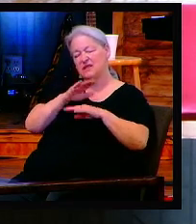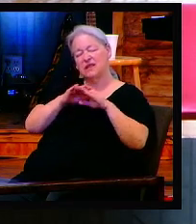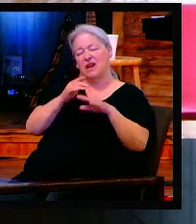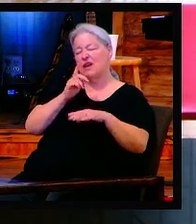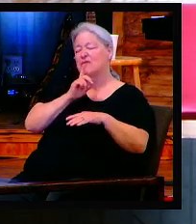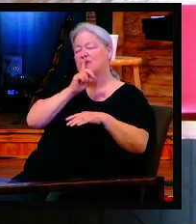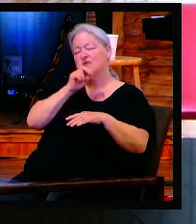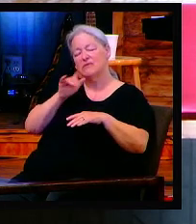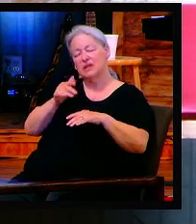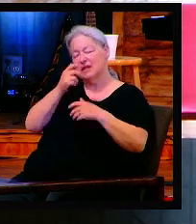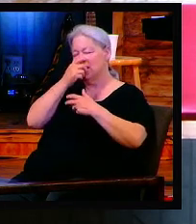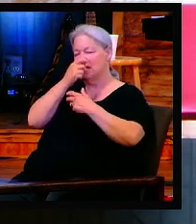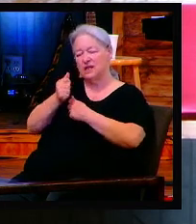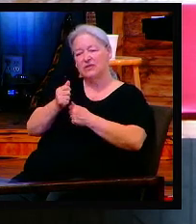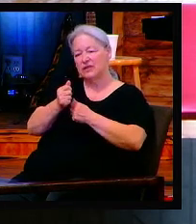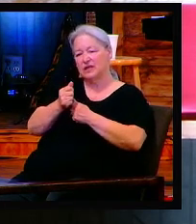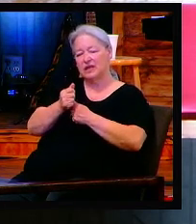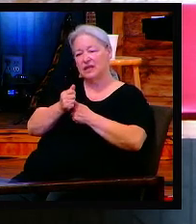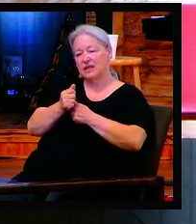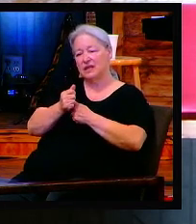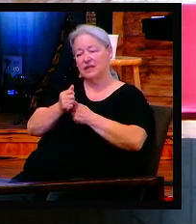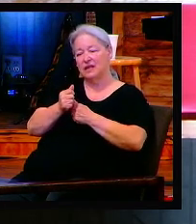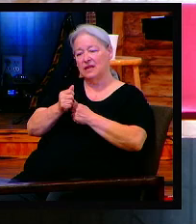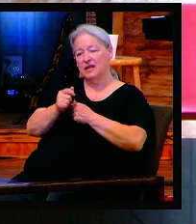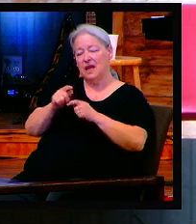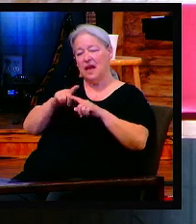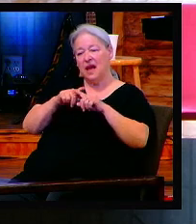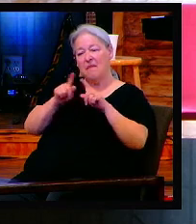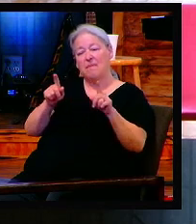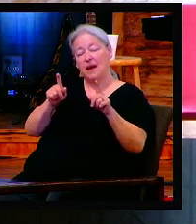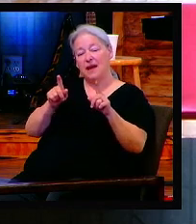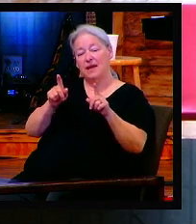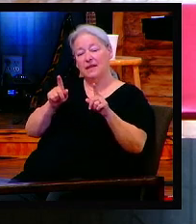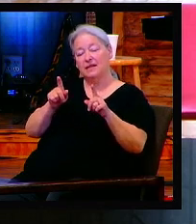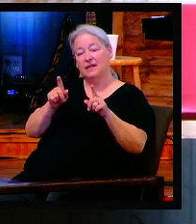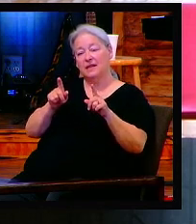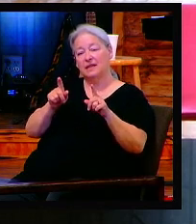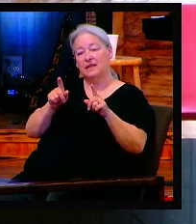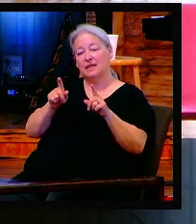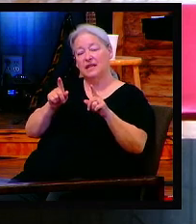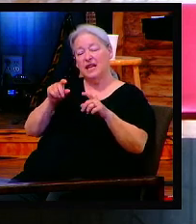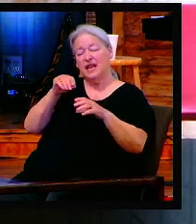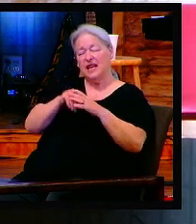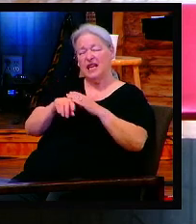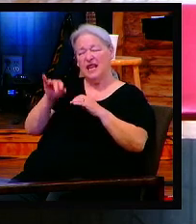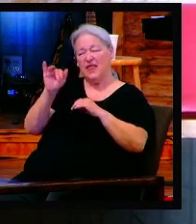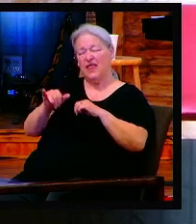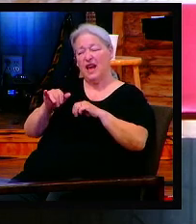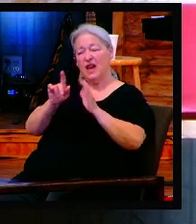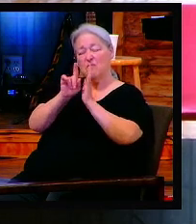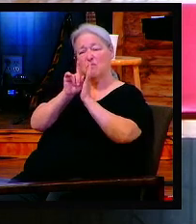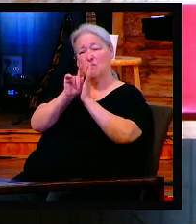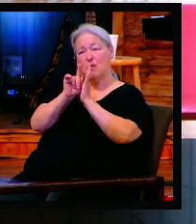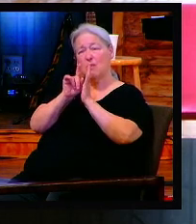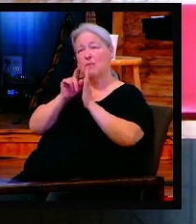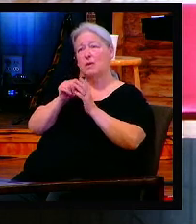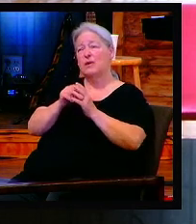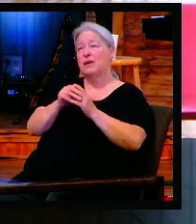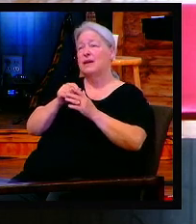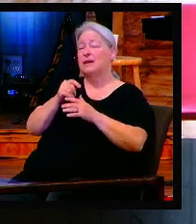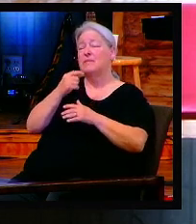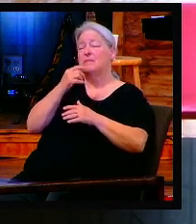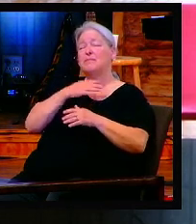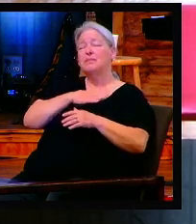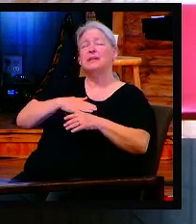mouth inside church. I pray you in that moment in your heart, you go, Lord, would you call me to fall in love with your